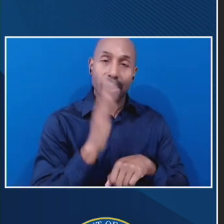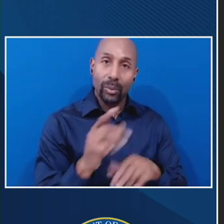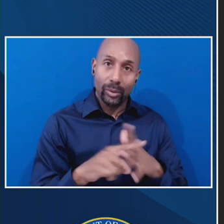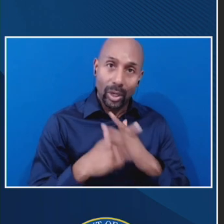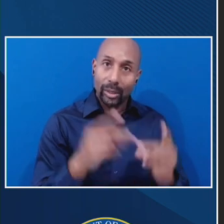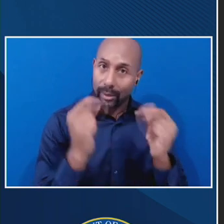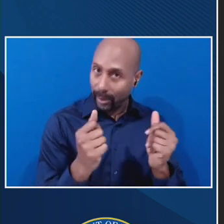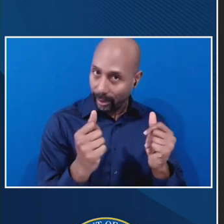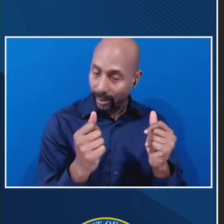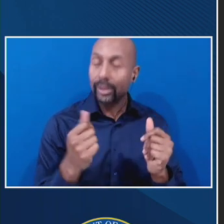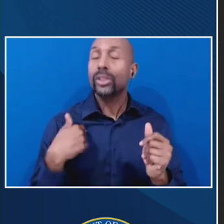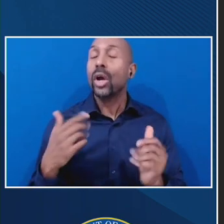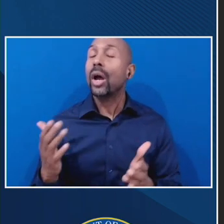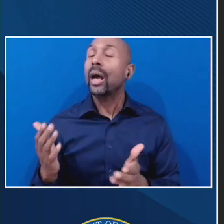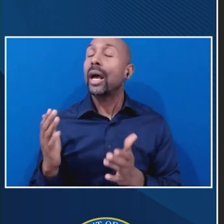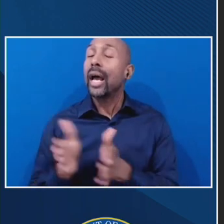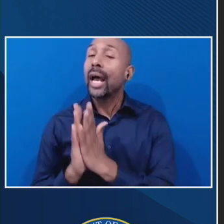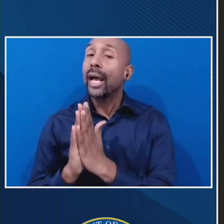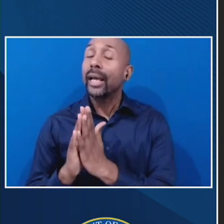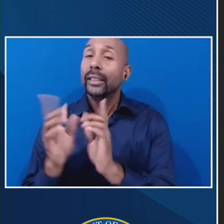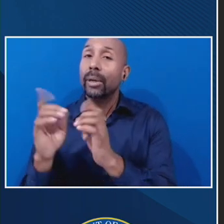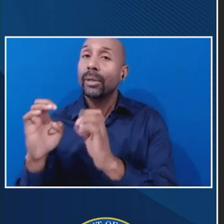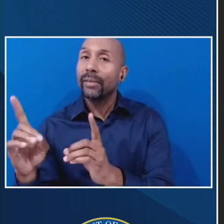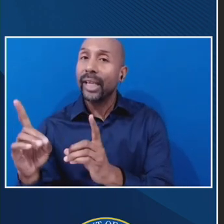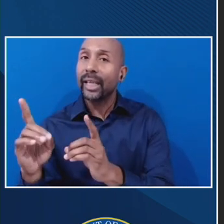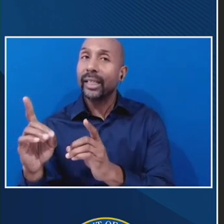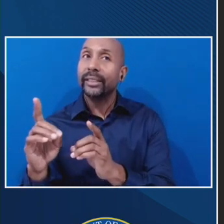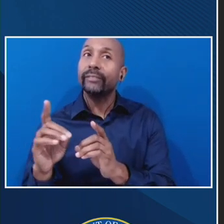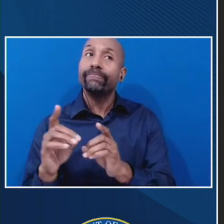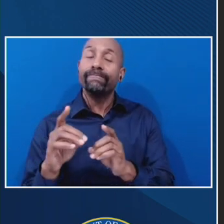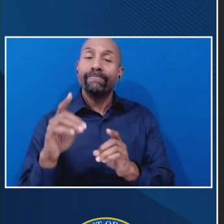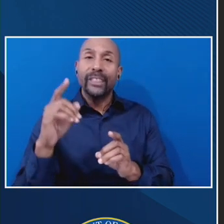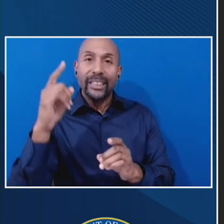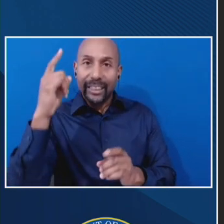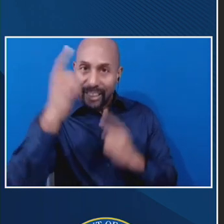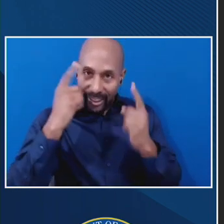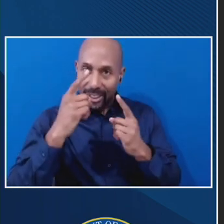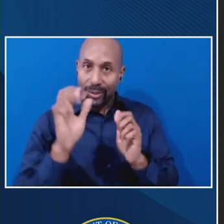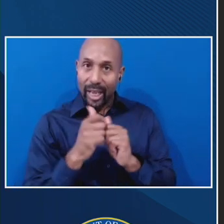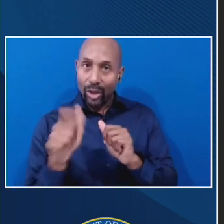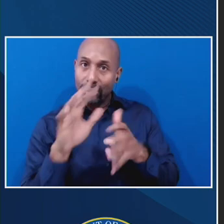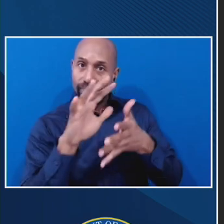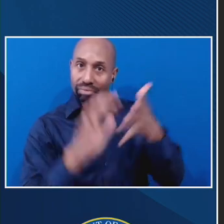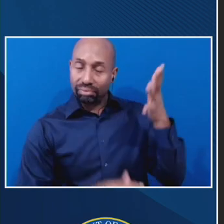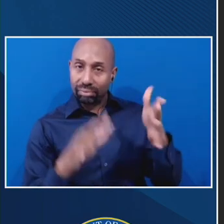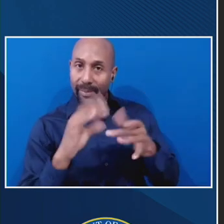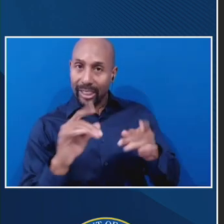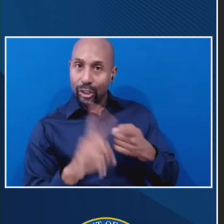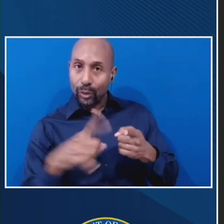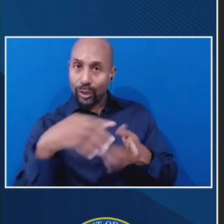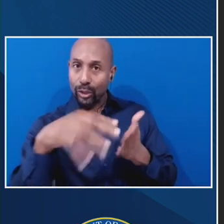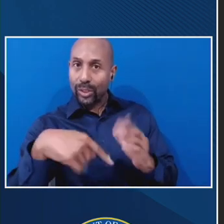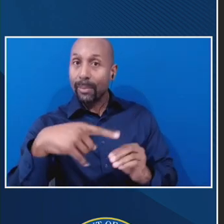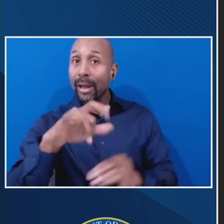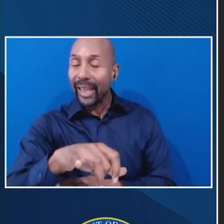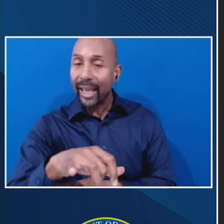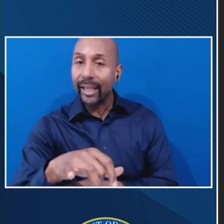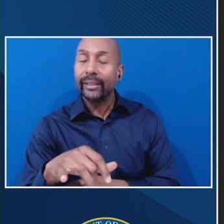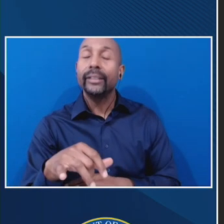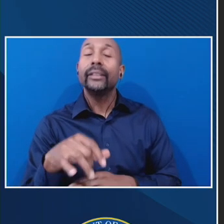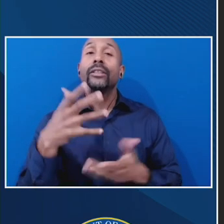sort of strongly consider how they message that to students so that students aren't surprised that they're all of a sudden accumulating interest on these funds. Thanks.